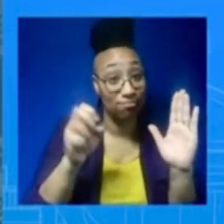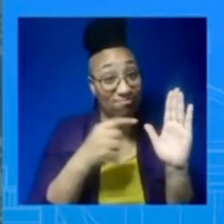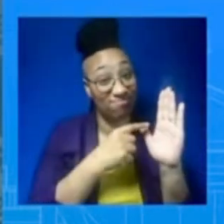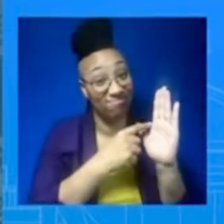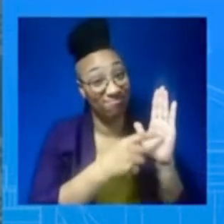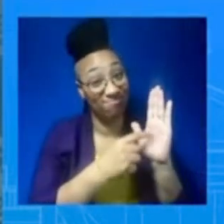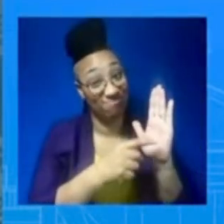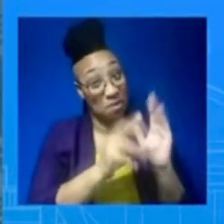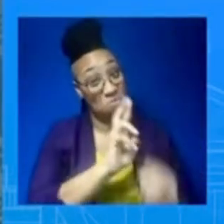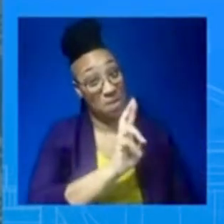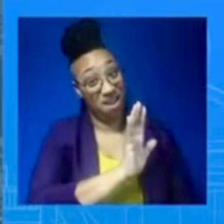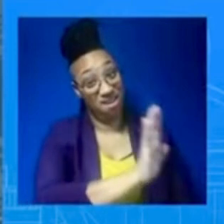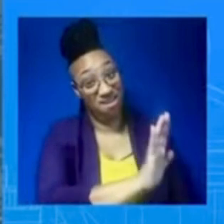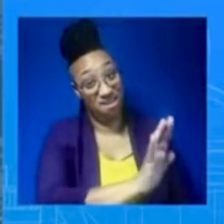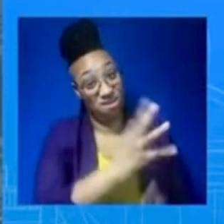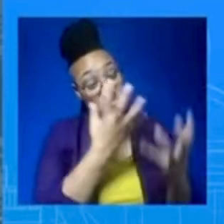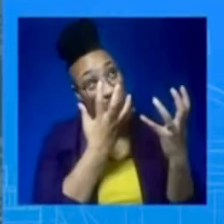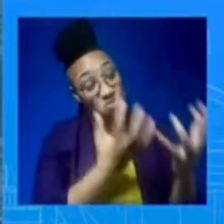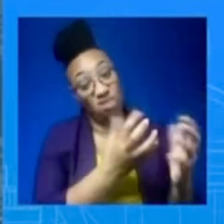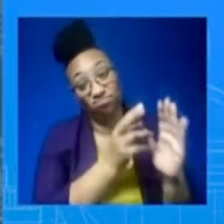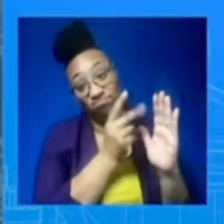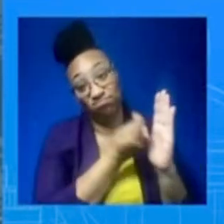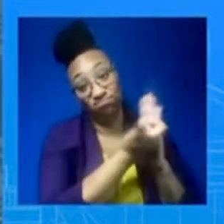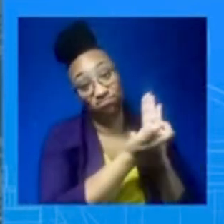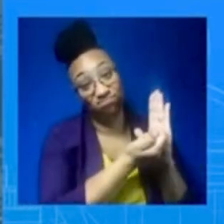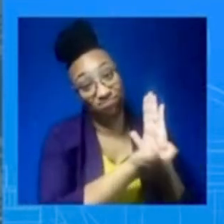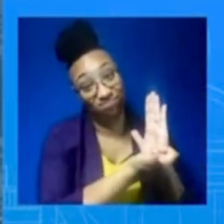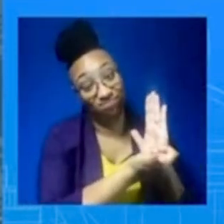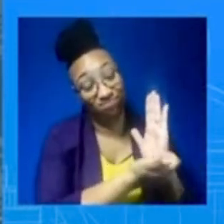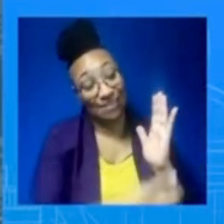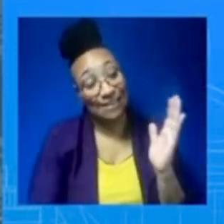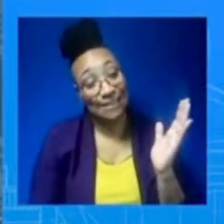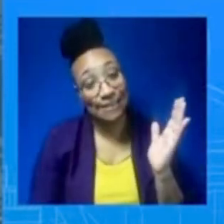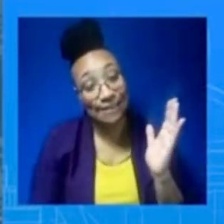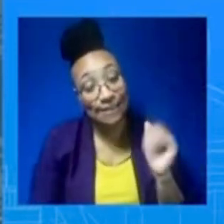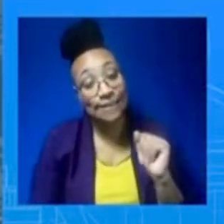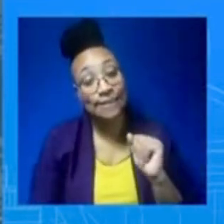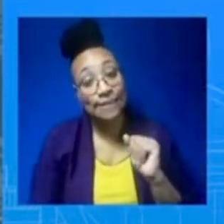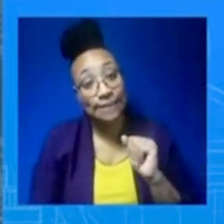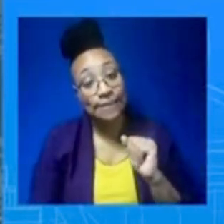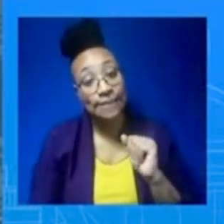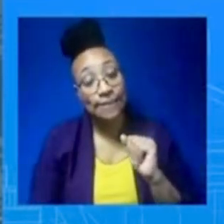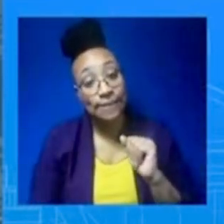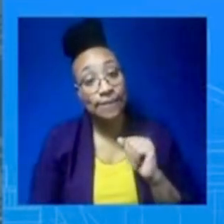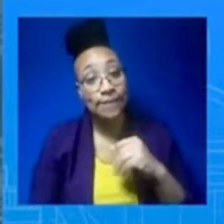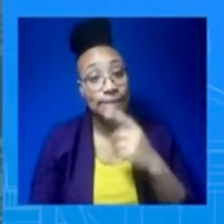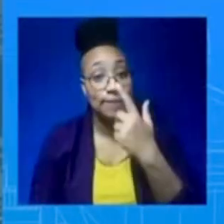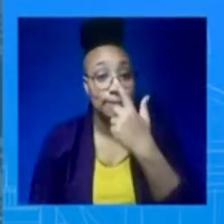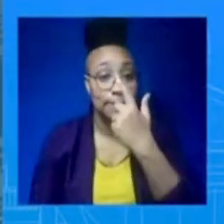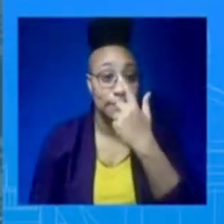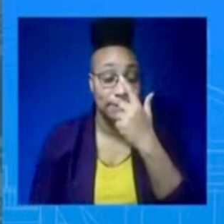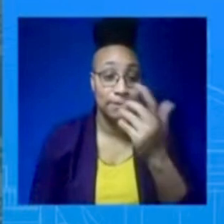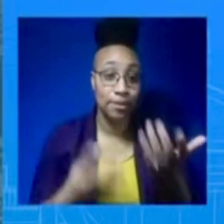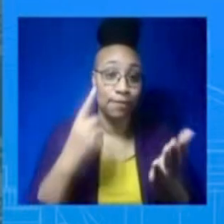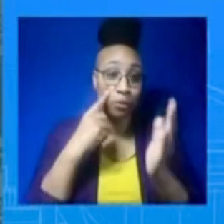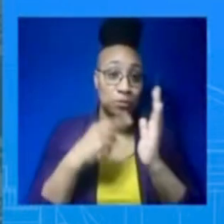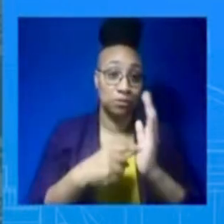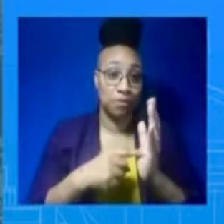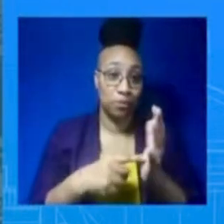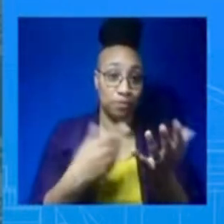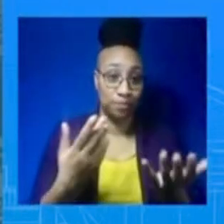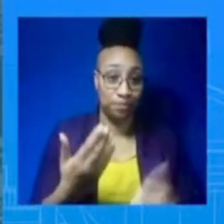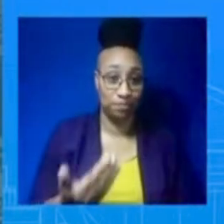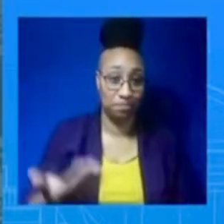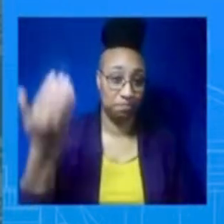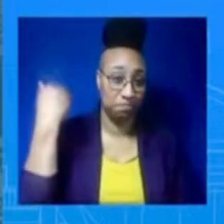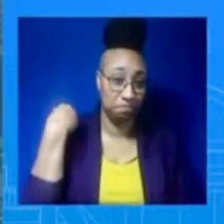colleagues ranging from John Thune and to Ron Johnson. And so, for example, in 1990s, Senator Scott supported fully